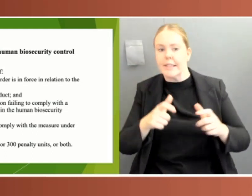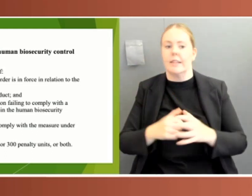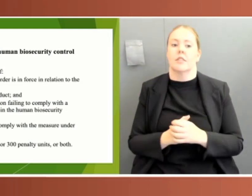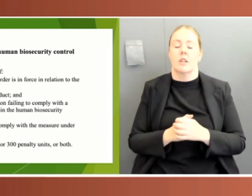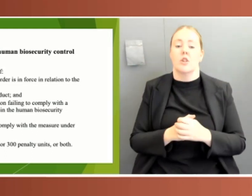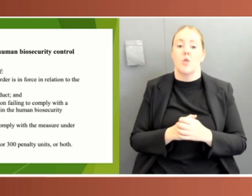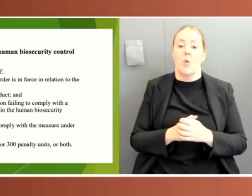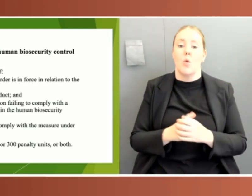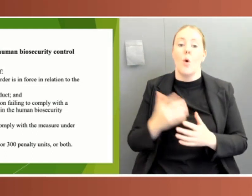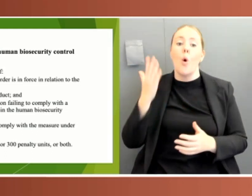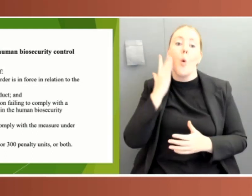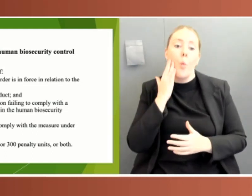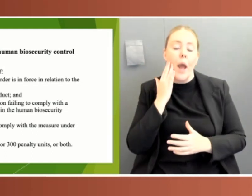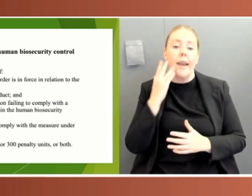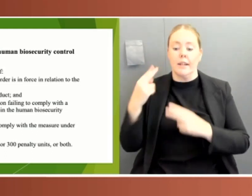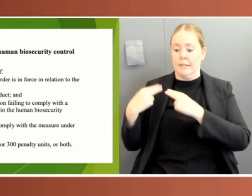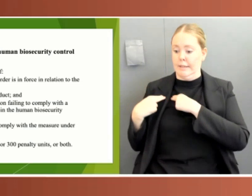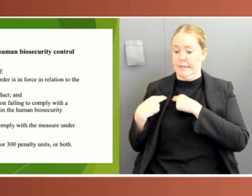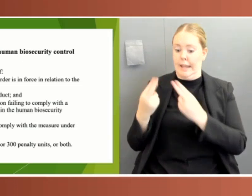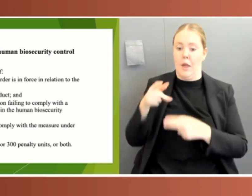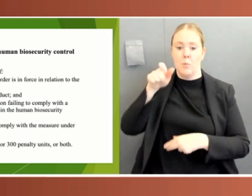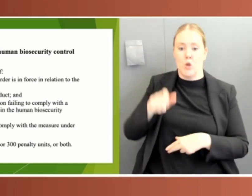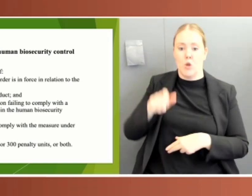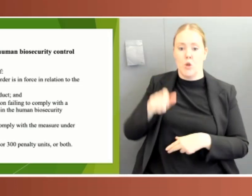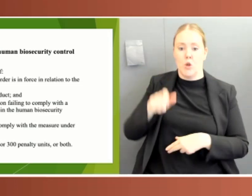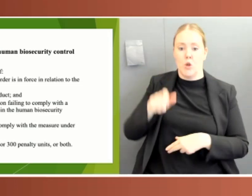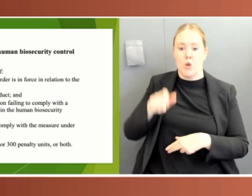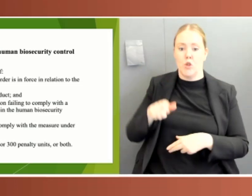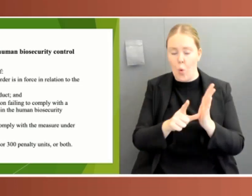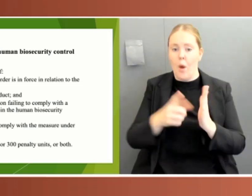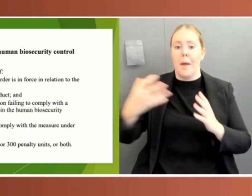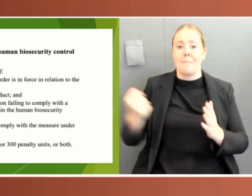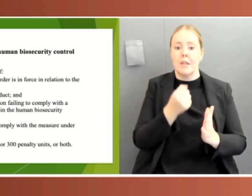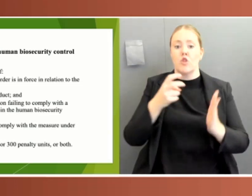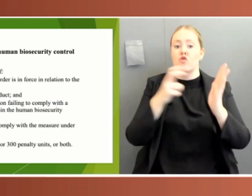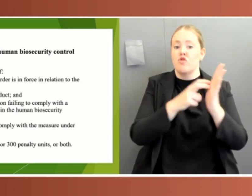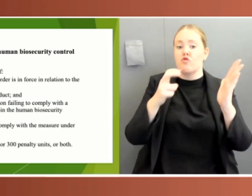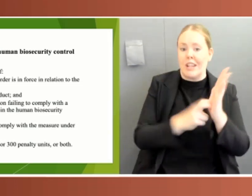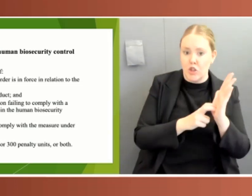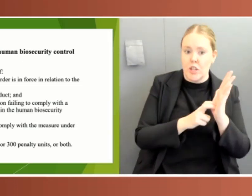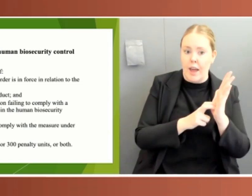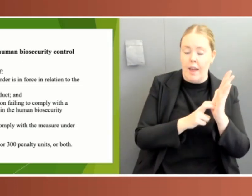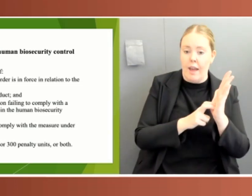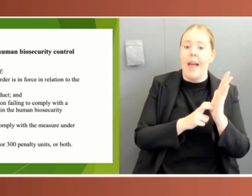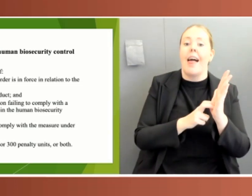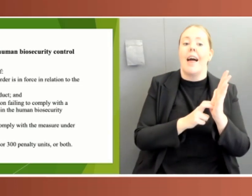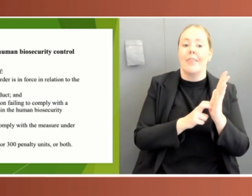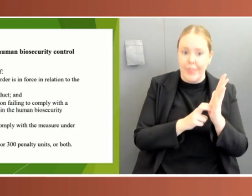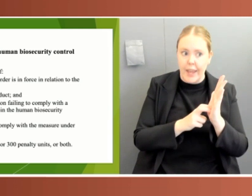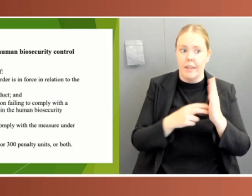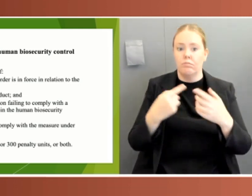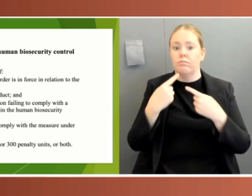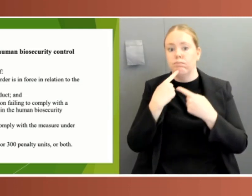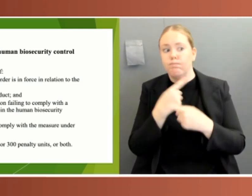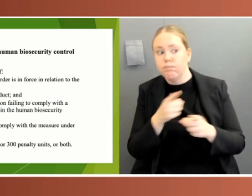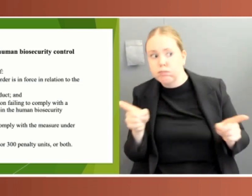are registered and entered into force. Any member of the House of Representatives or the Senate may give notice to disallow an instrument within 15 sitting days after it was